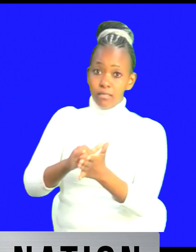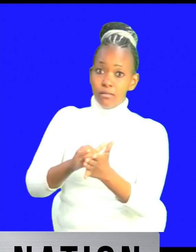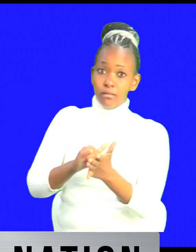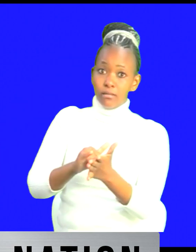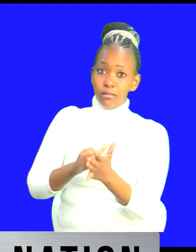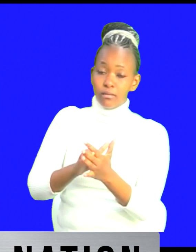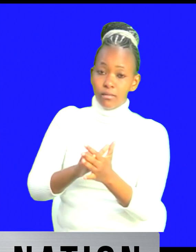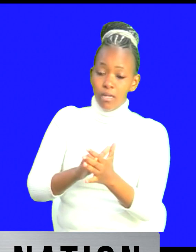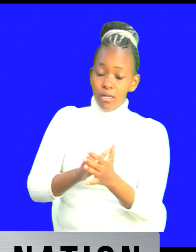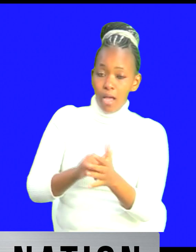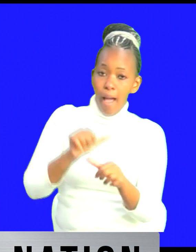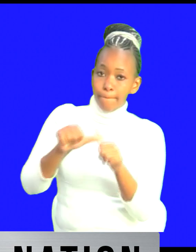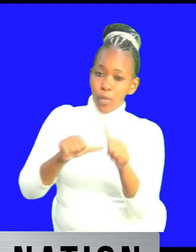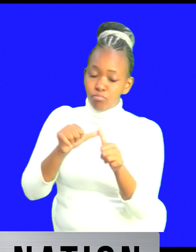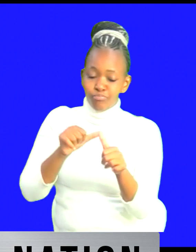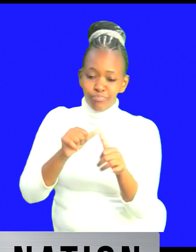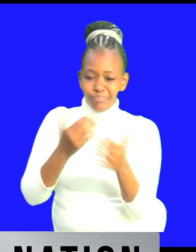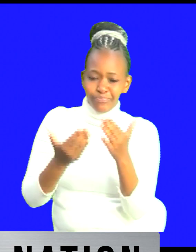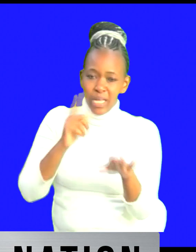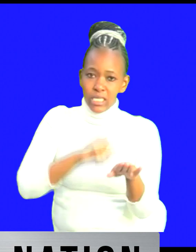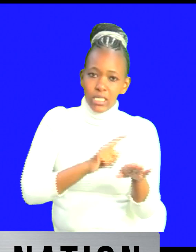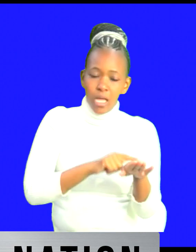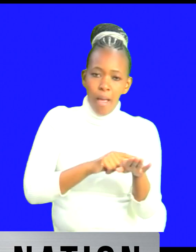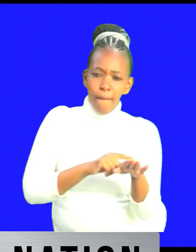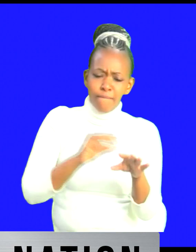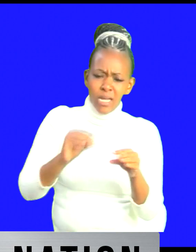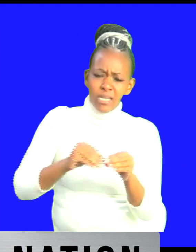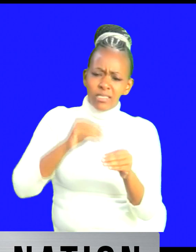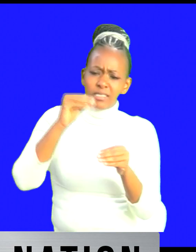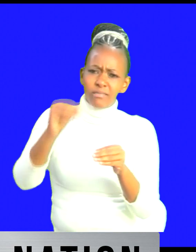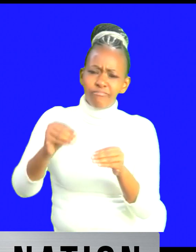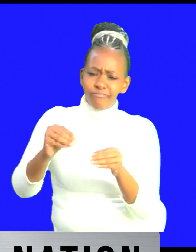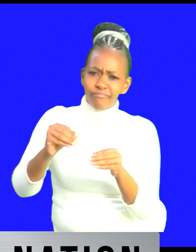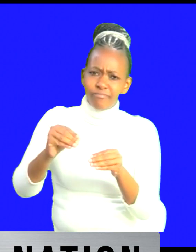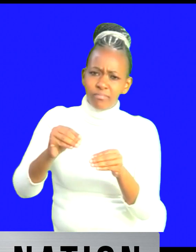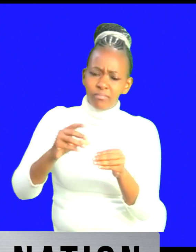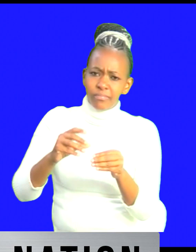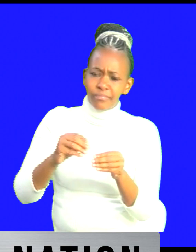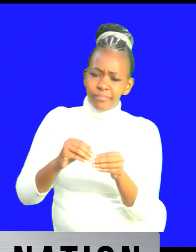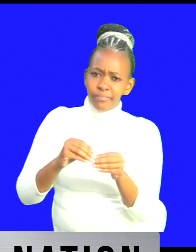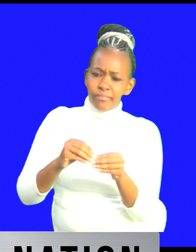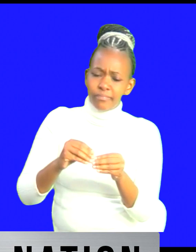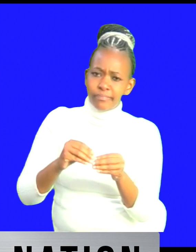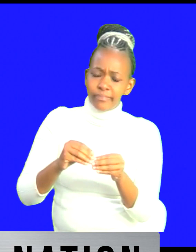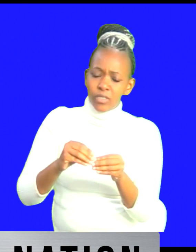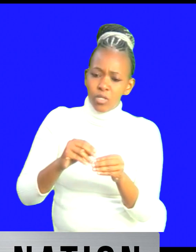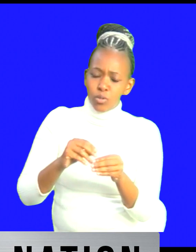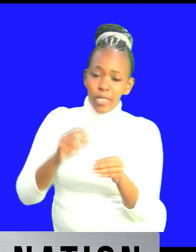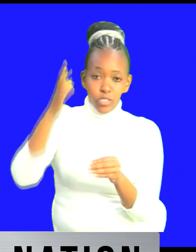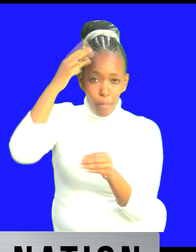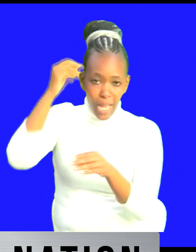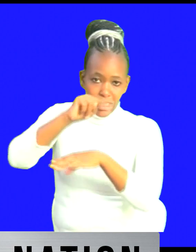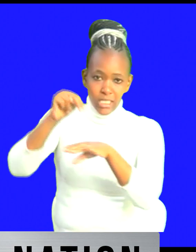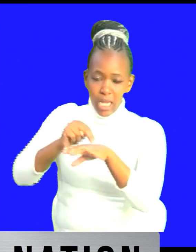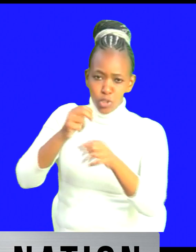this uh about this time they should now hand over to the somali somali national army yeah and the reality